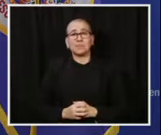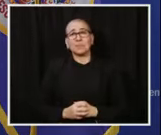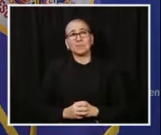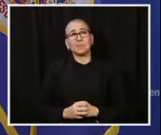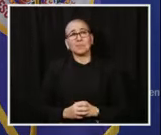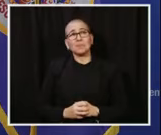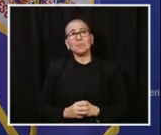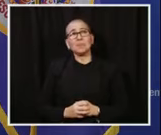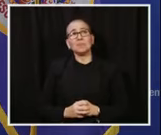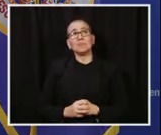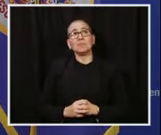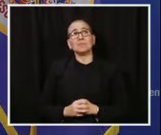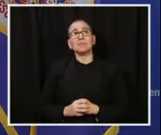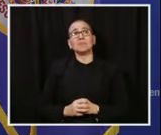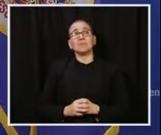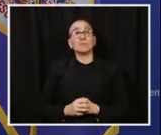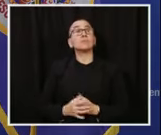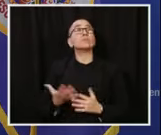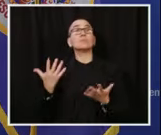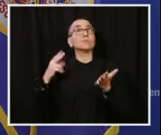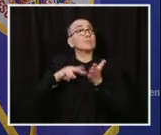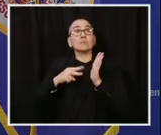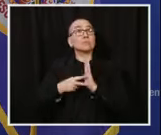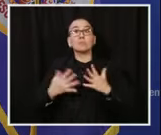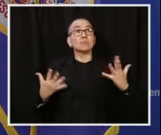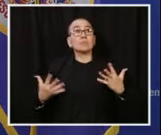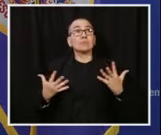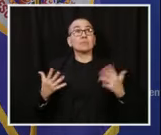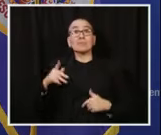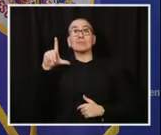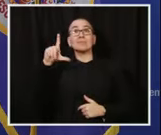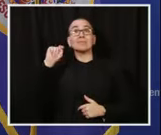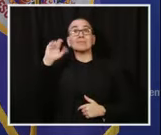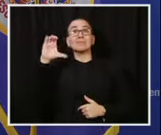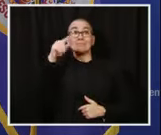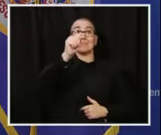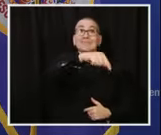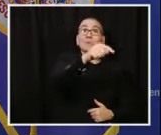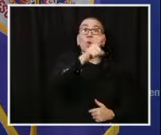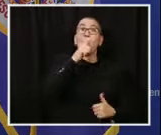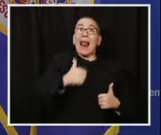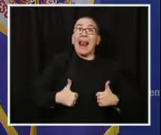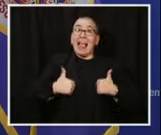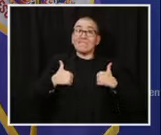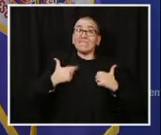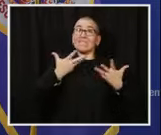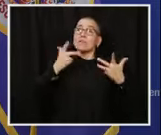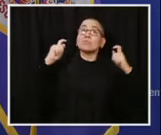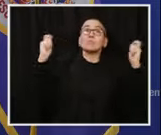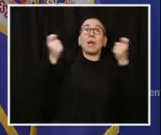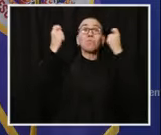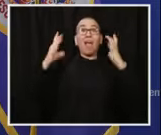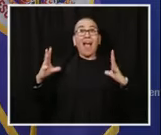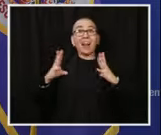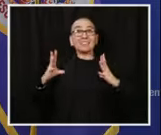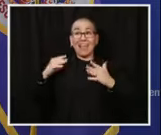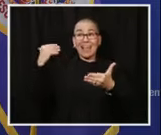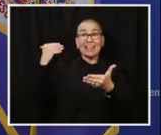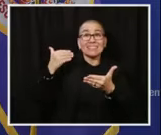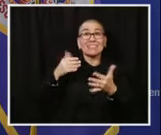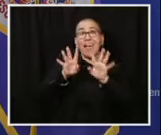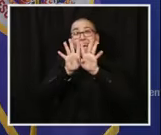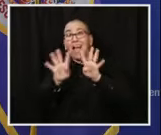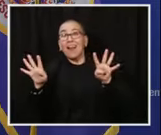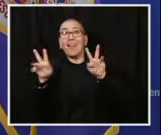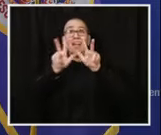ones in these facilities. You're going to hear from two providers, and I'm going to turn this over in a moment to my colleague